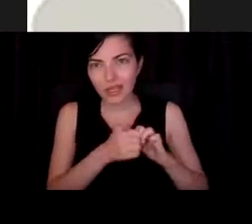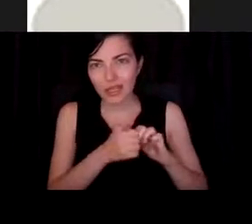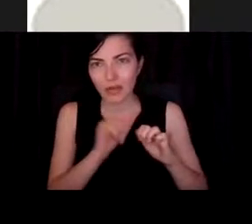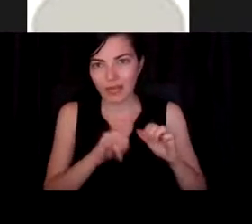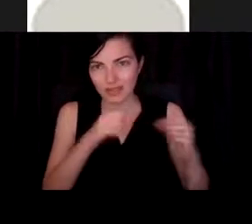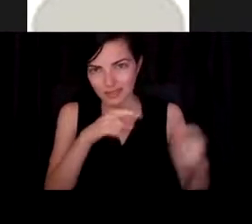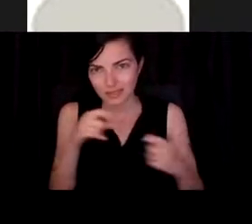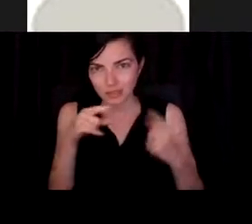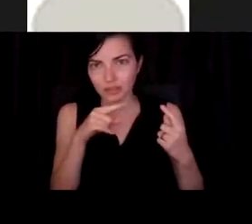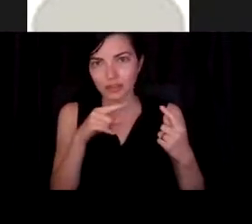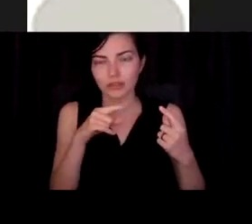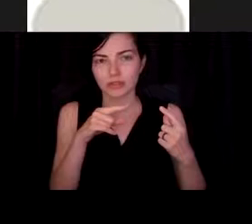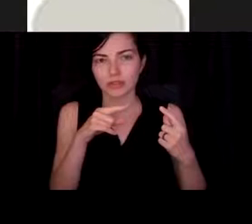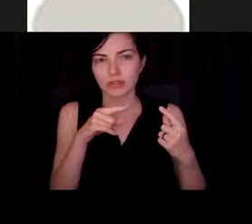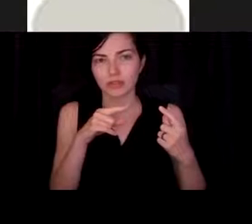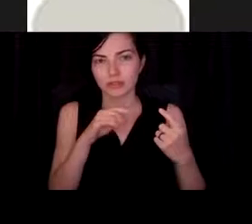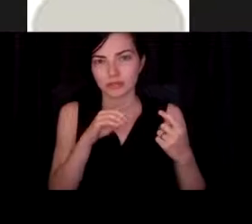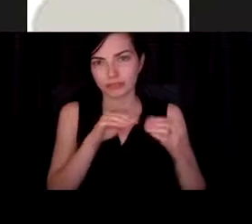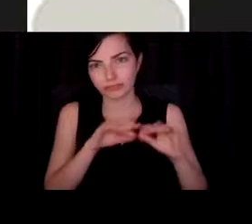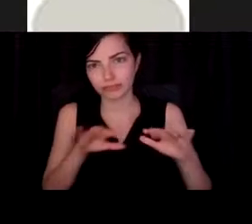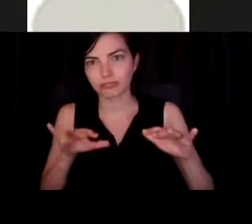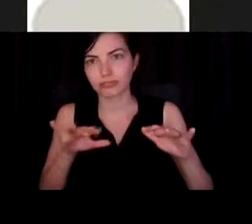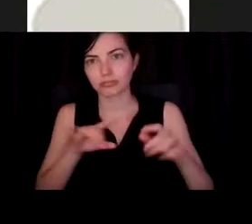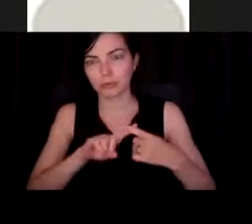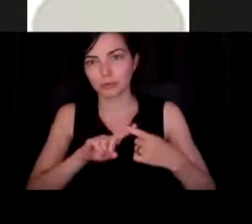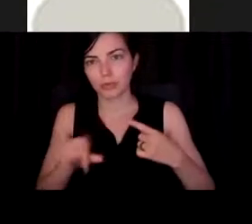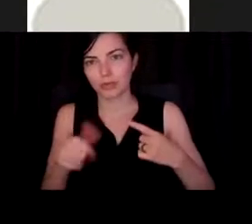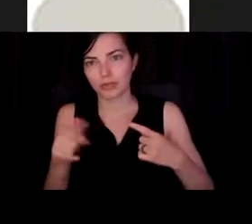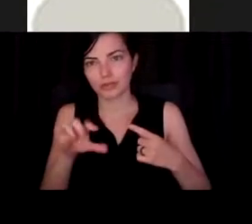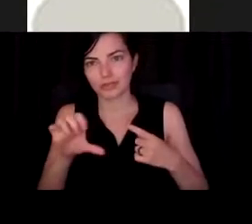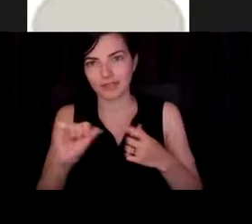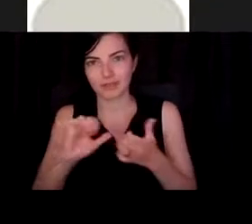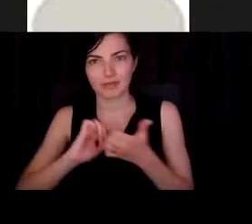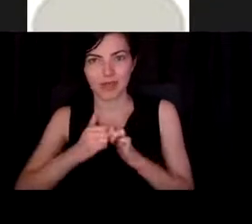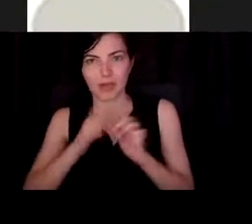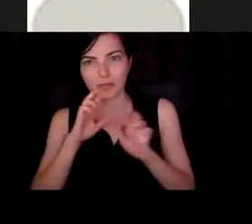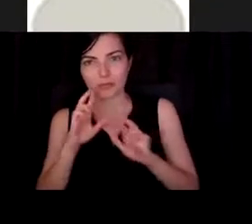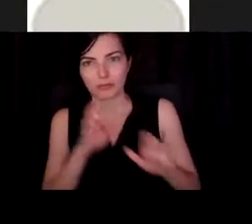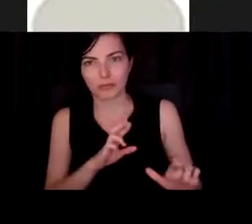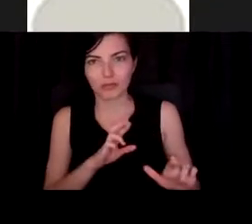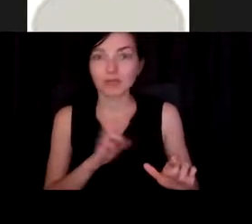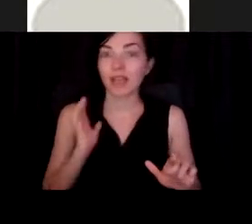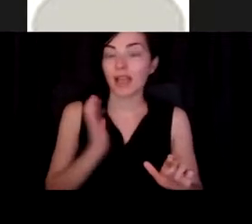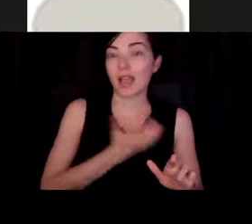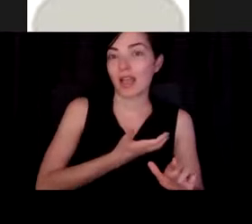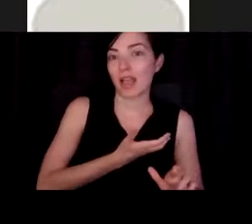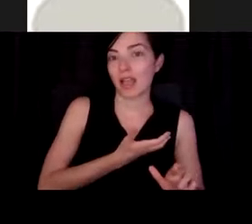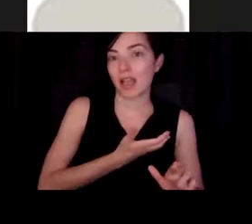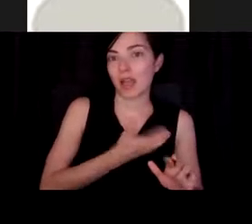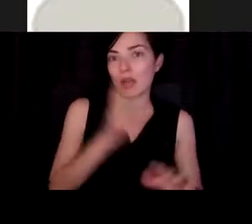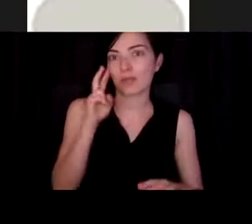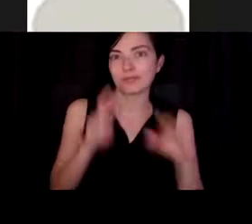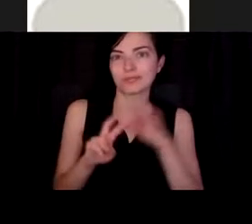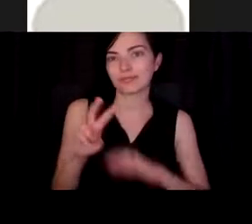the rest of these and how they really respond. And, and our hypothesis here, which we're really just getting into this,